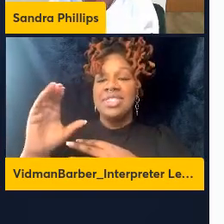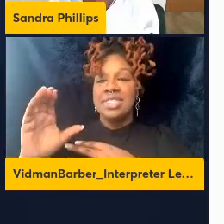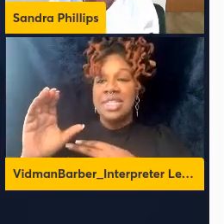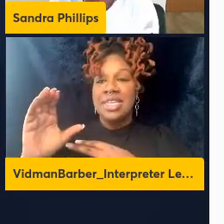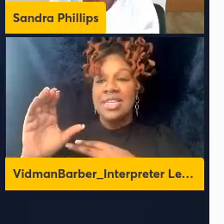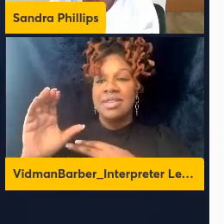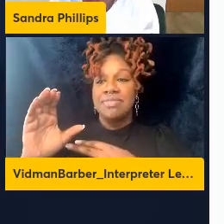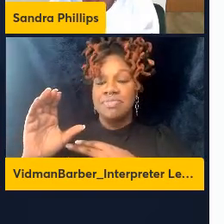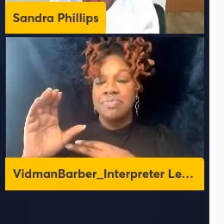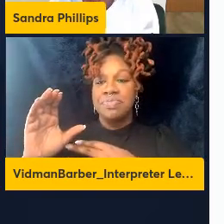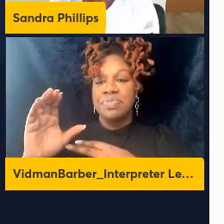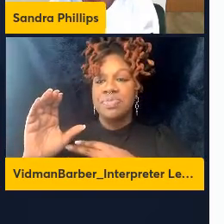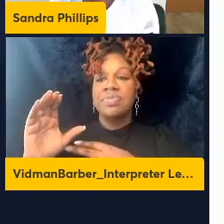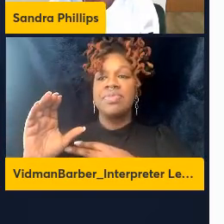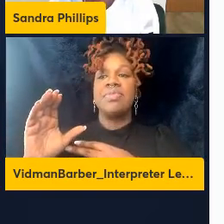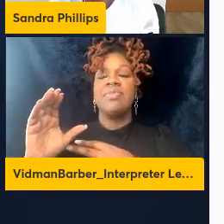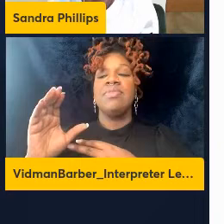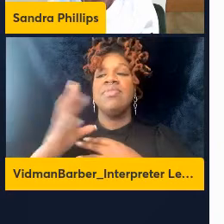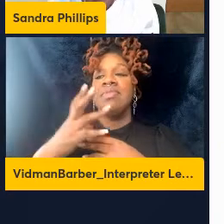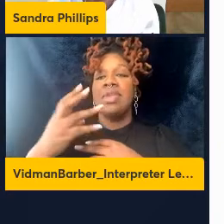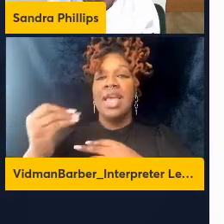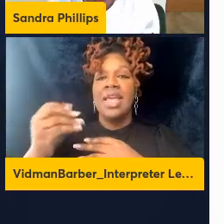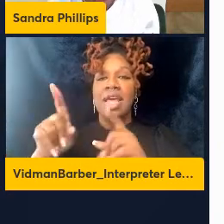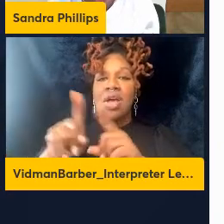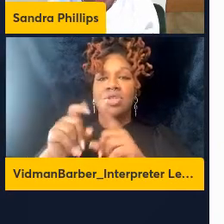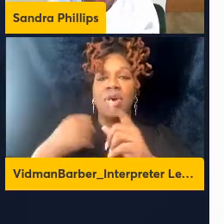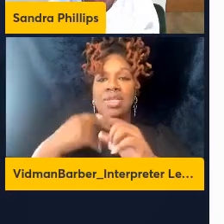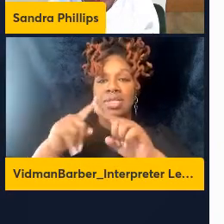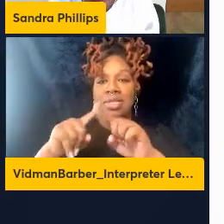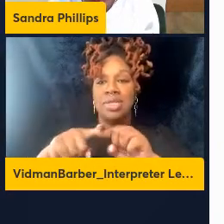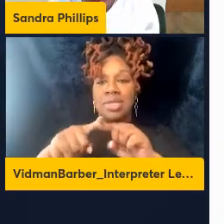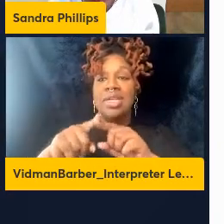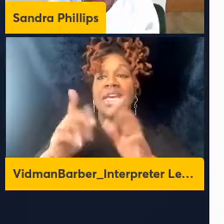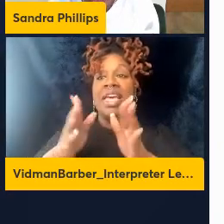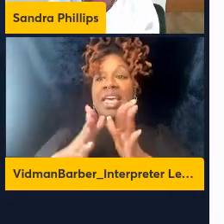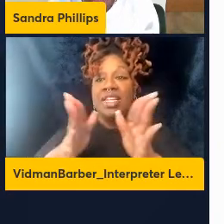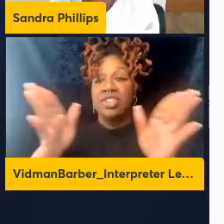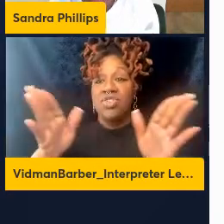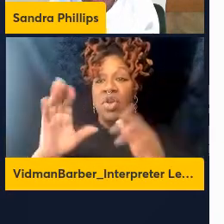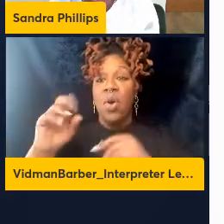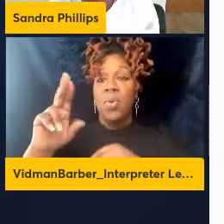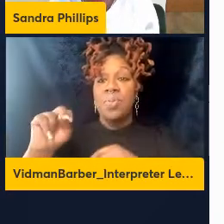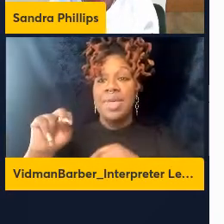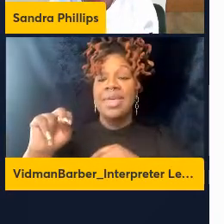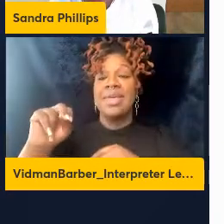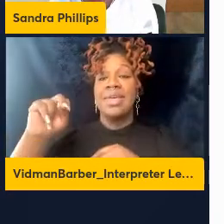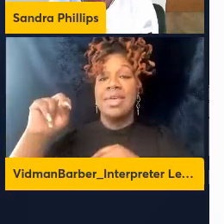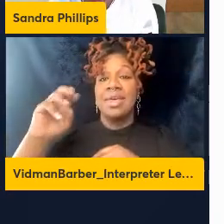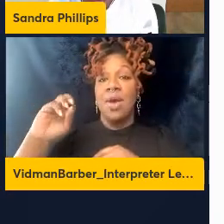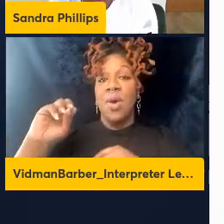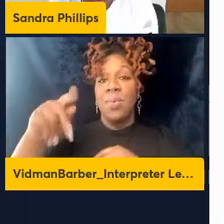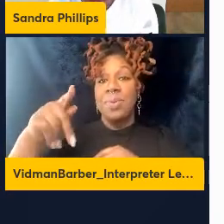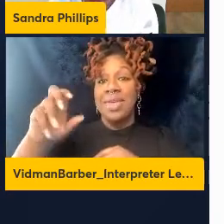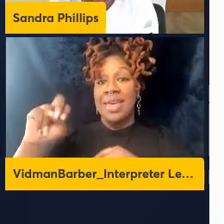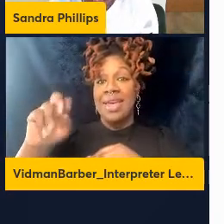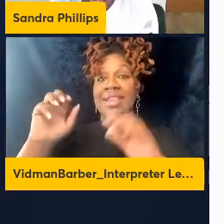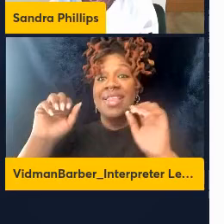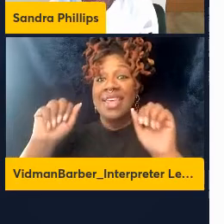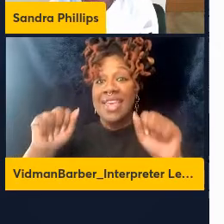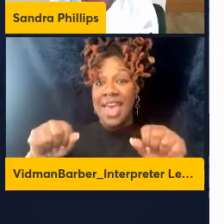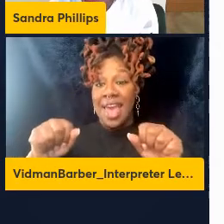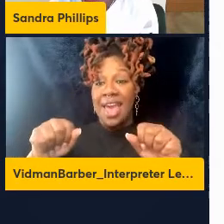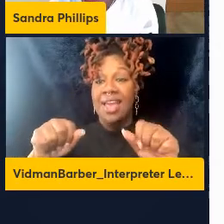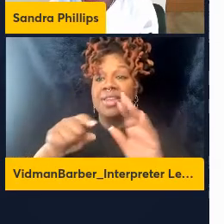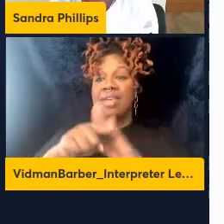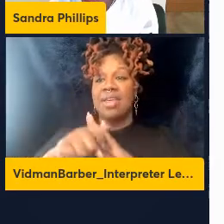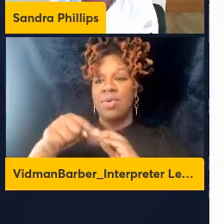etiological dependency. Moreover, OPN blockade can induce tumor cell killing, and we are further investigating OPN